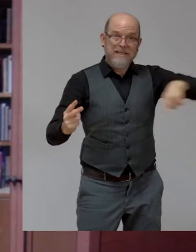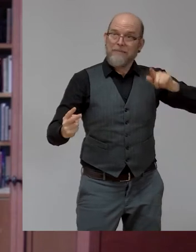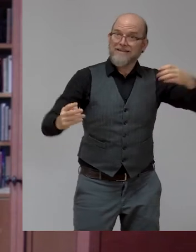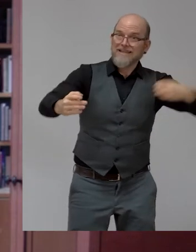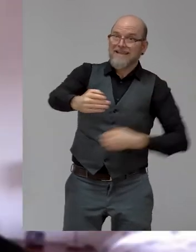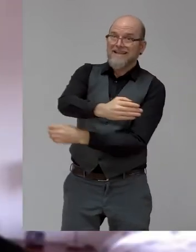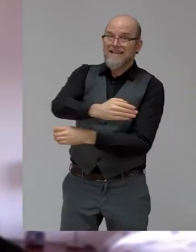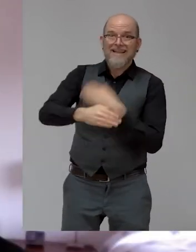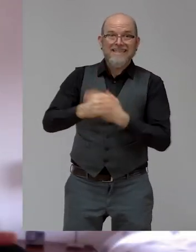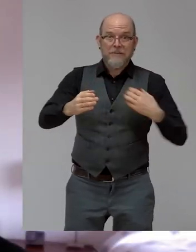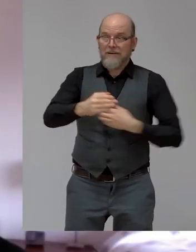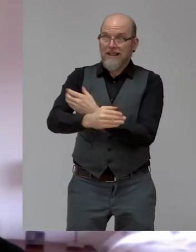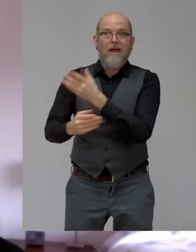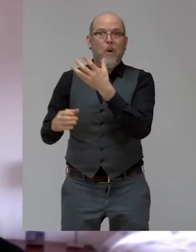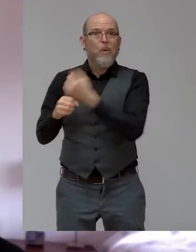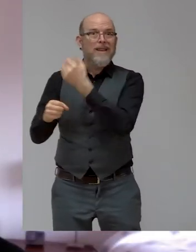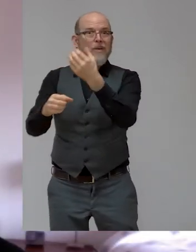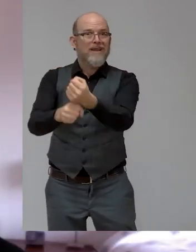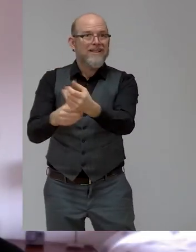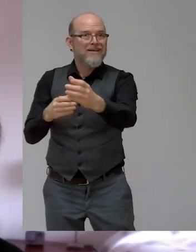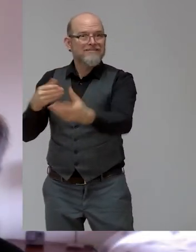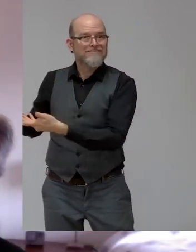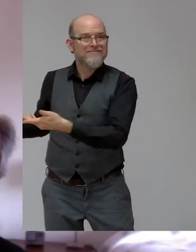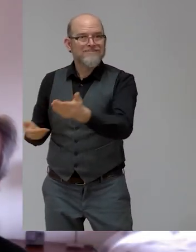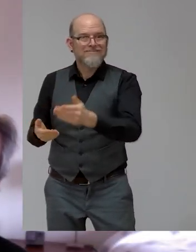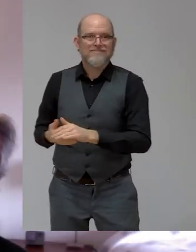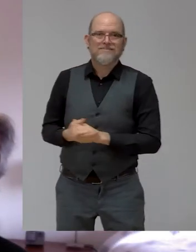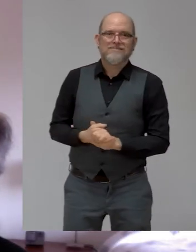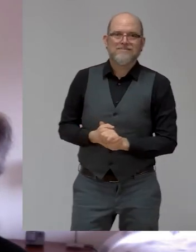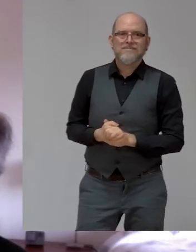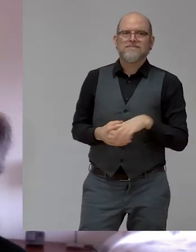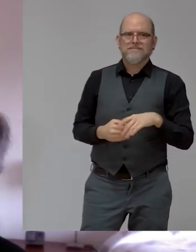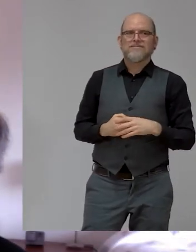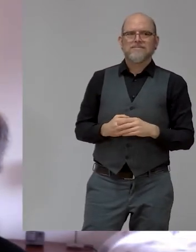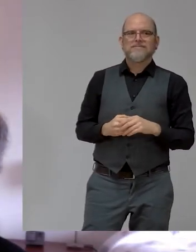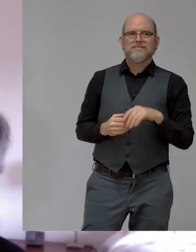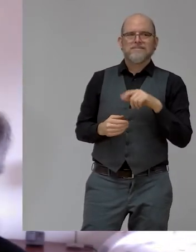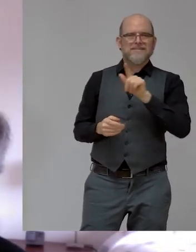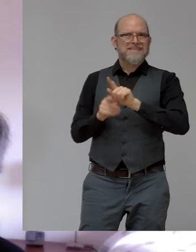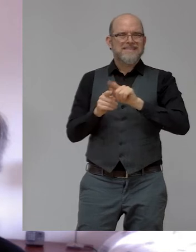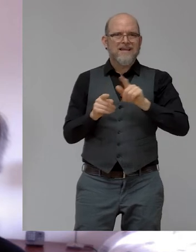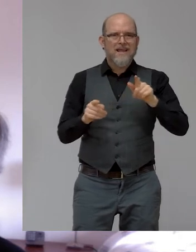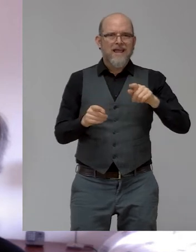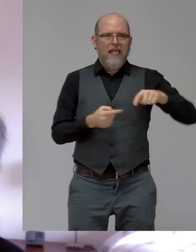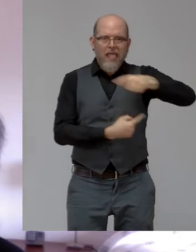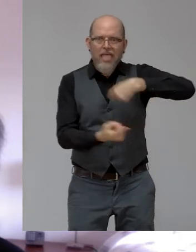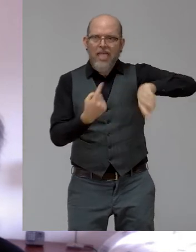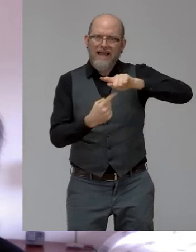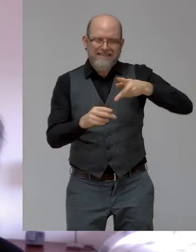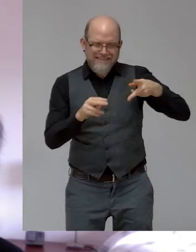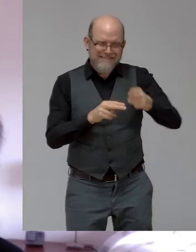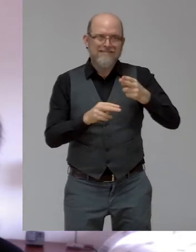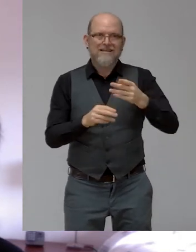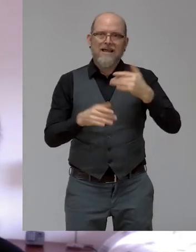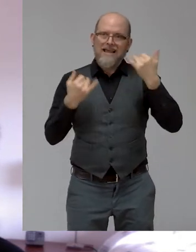like a virtuous circle, right? Because if you say that, you know, it's not only, it is a continuum, we have enough